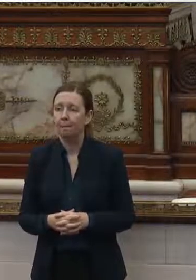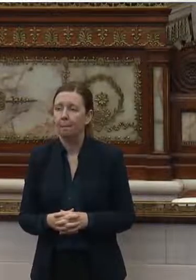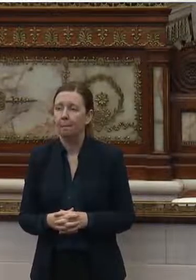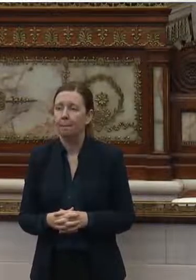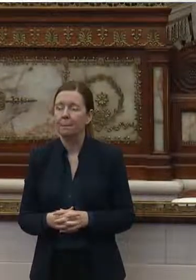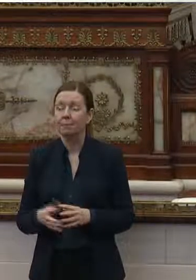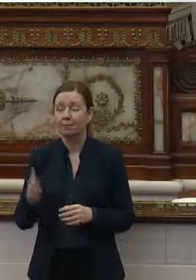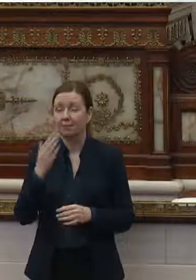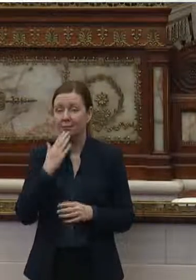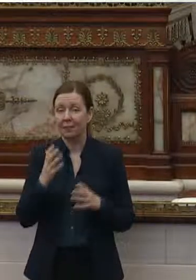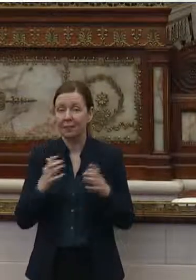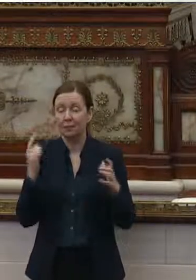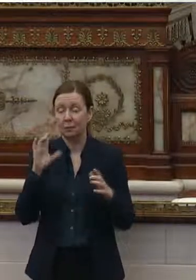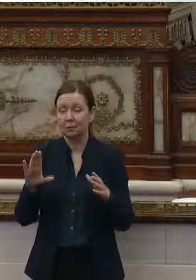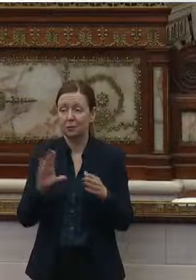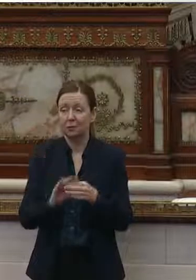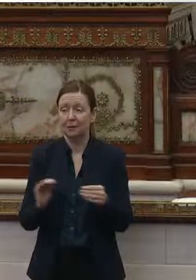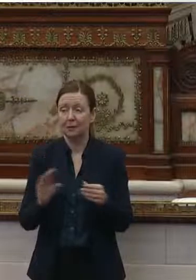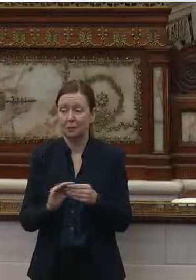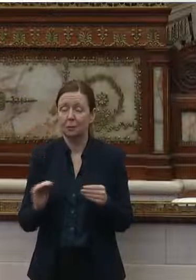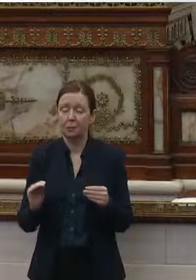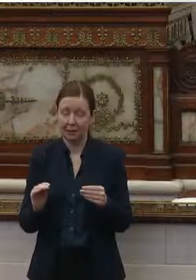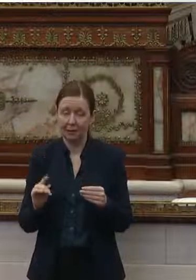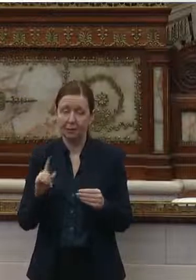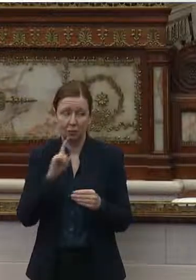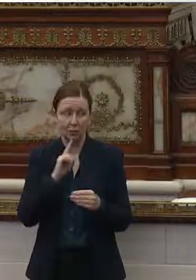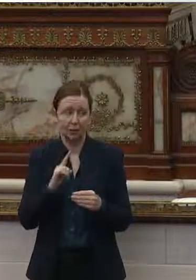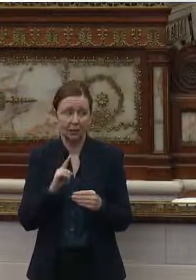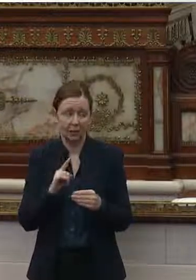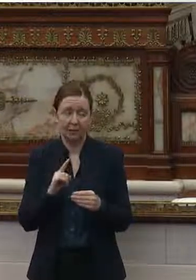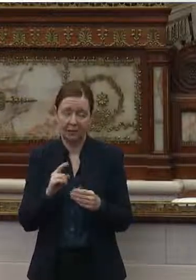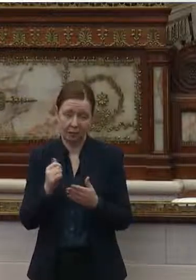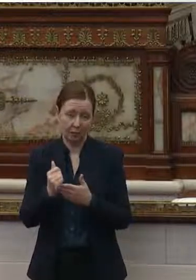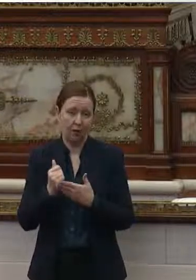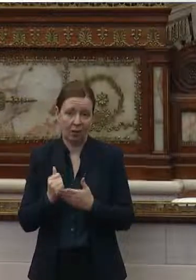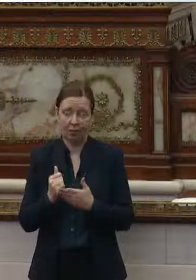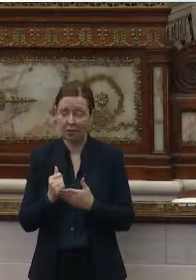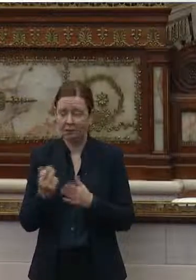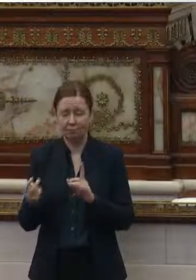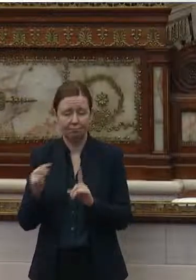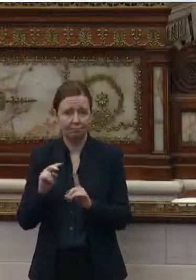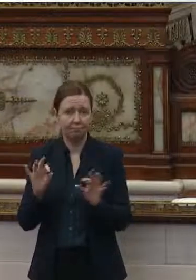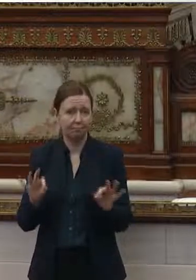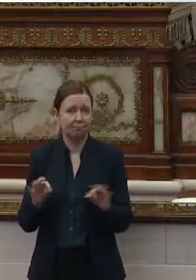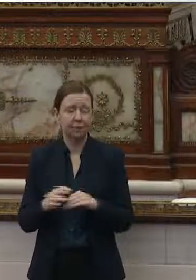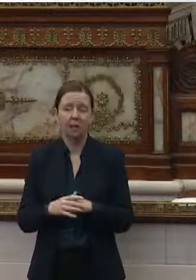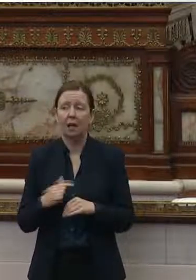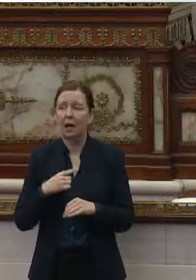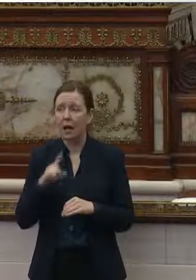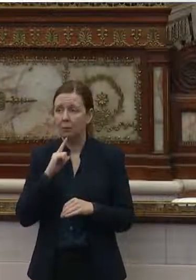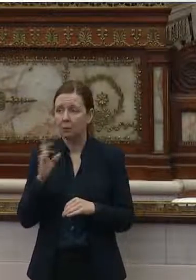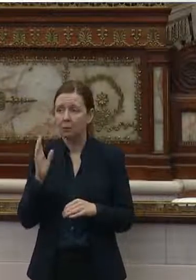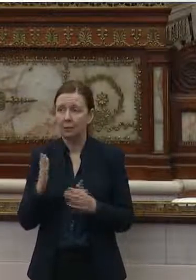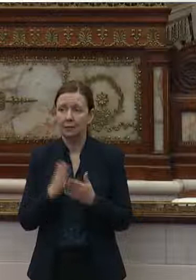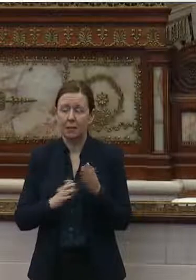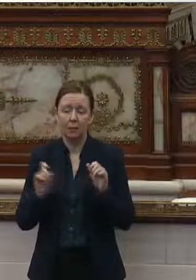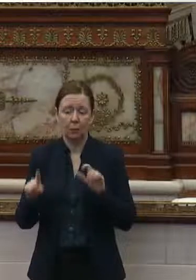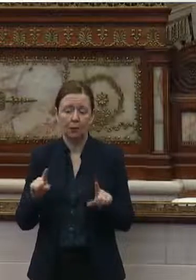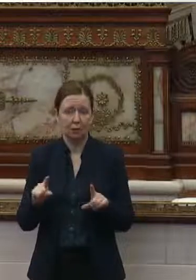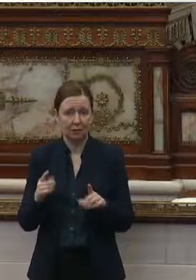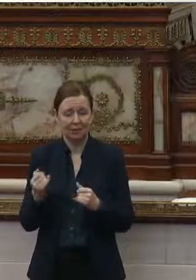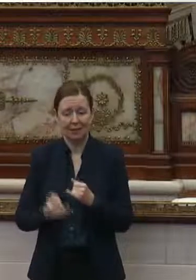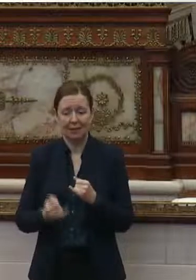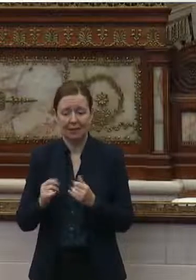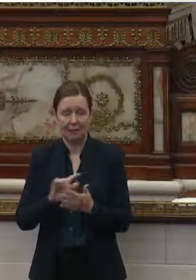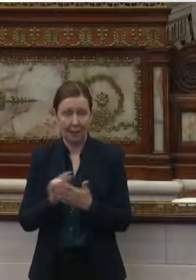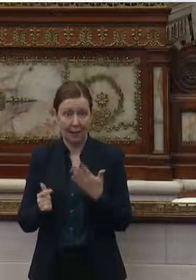Thank you so much for your testimony. It's really, really helpful and insightful. And I'm sure there's going to be some questions at the